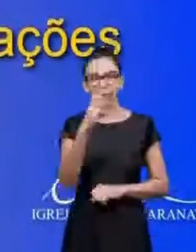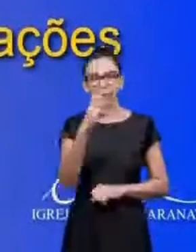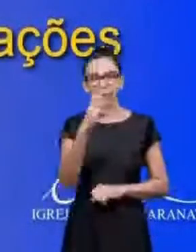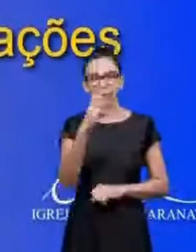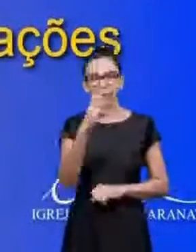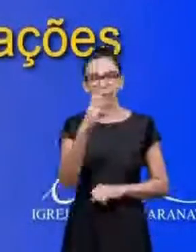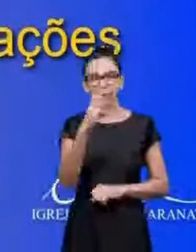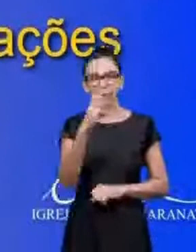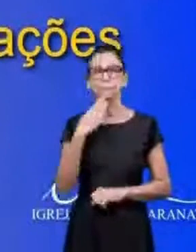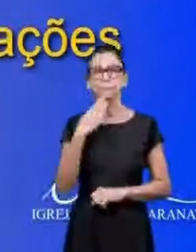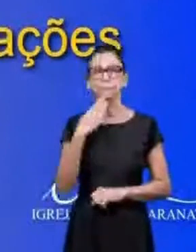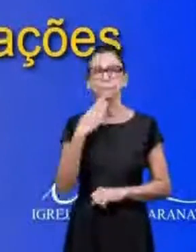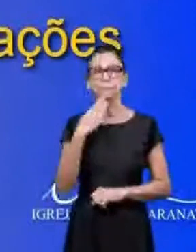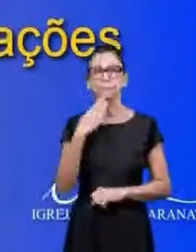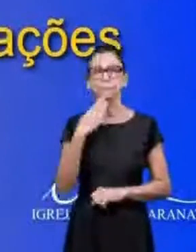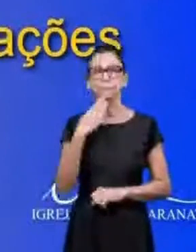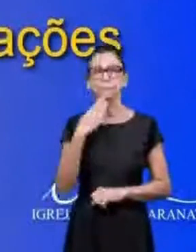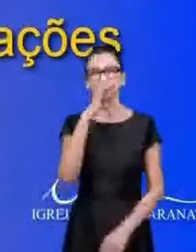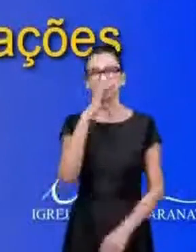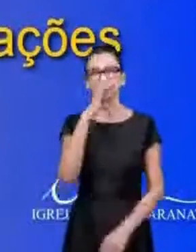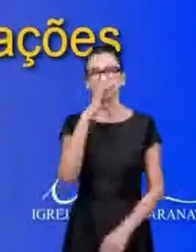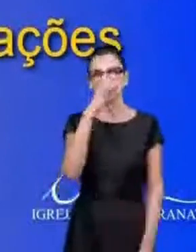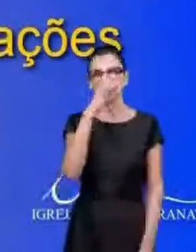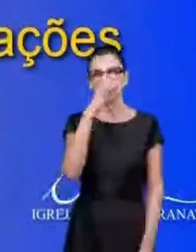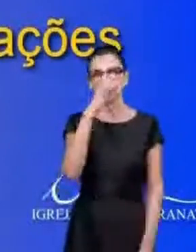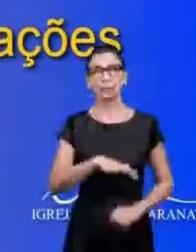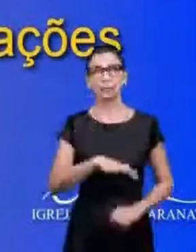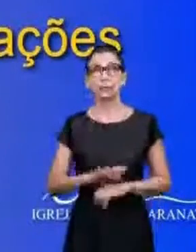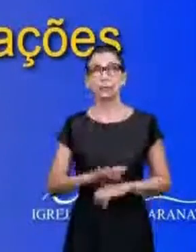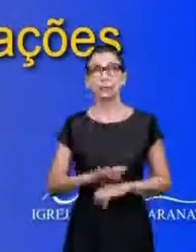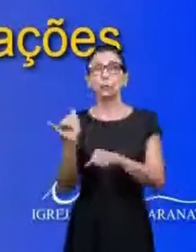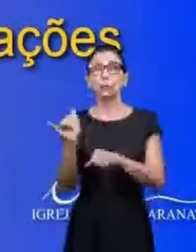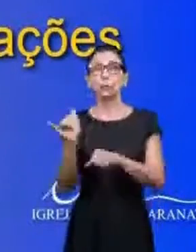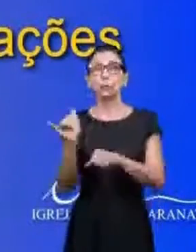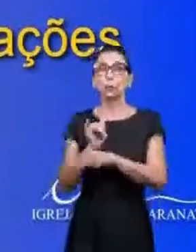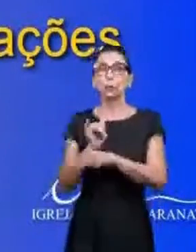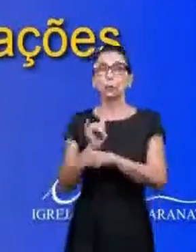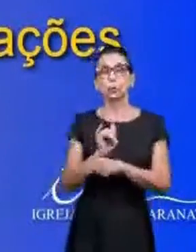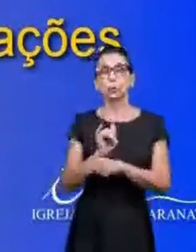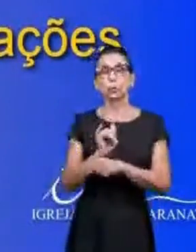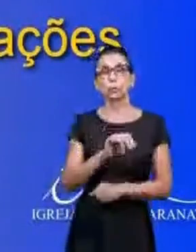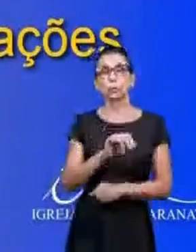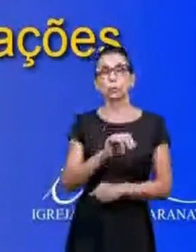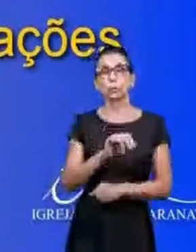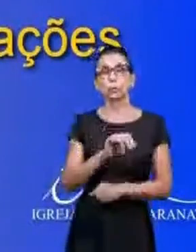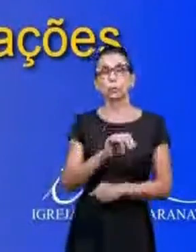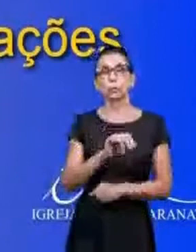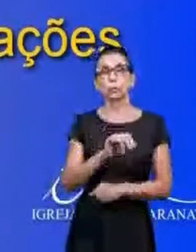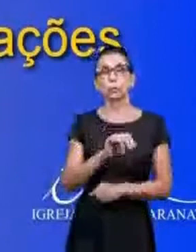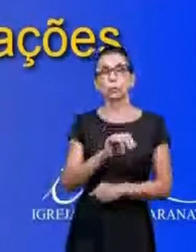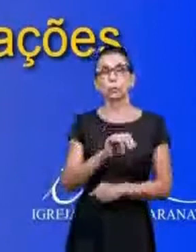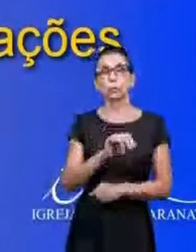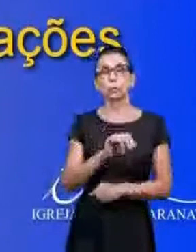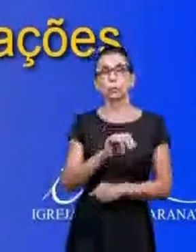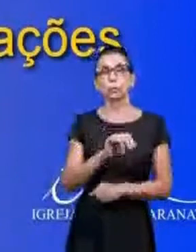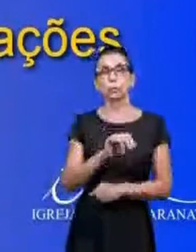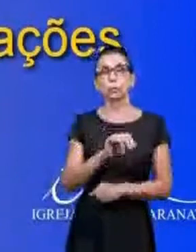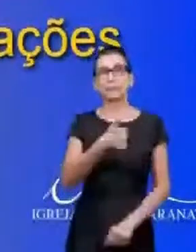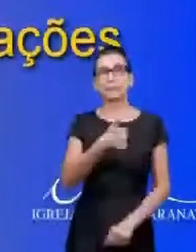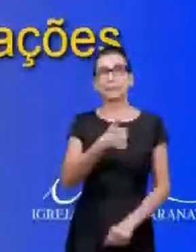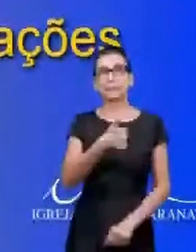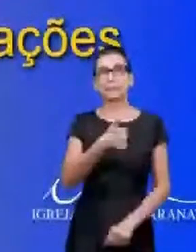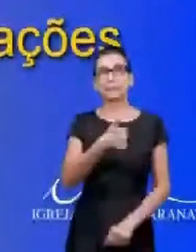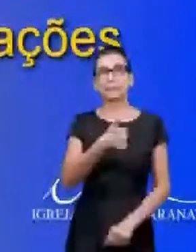saw the call to the service. A half a billion, 100 million visualizations. 3